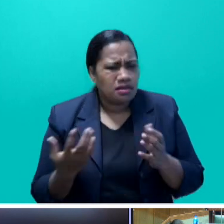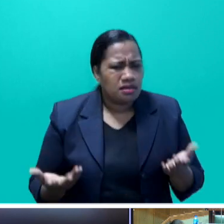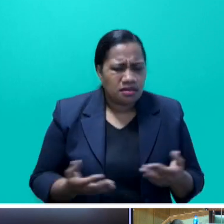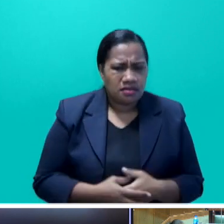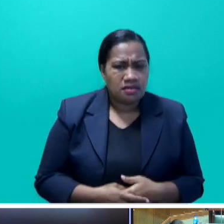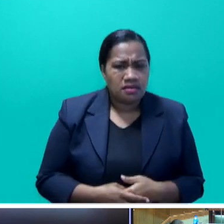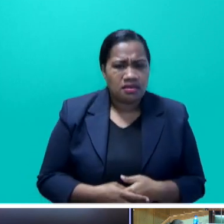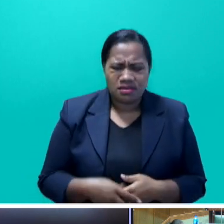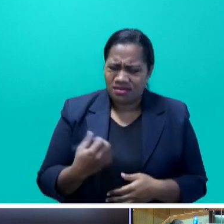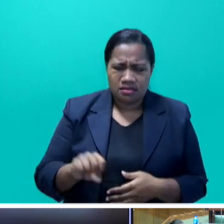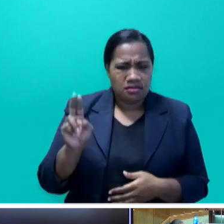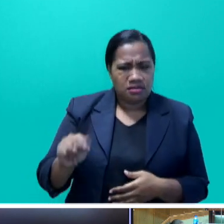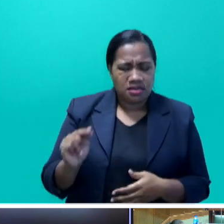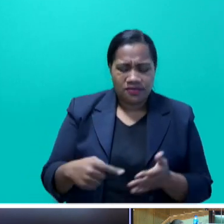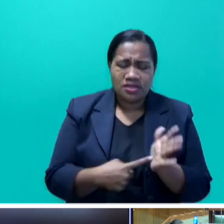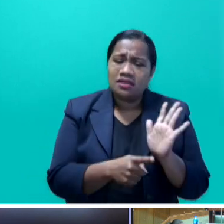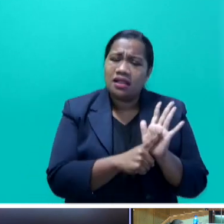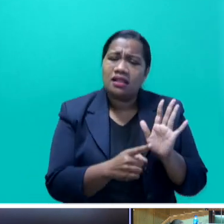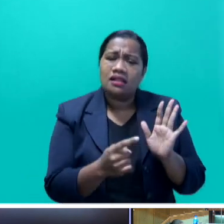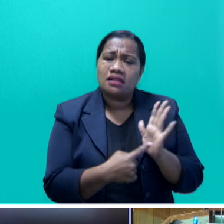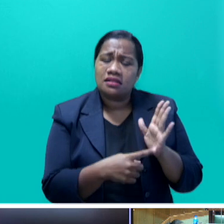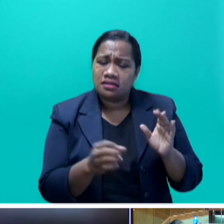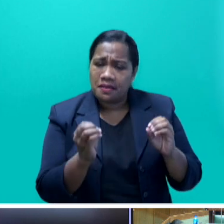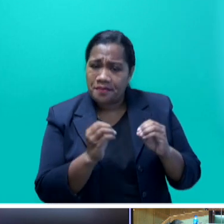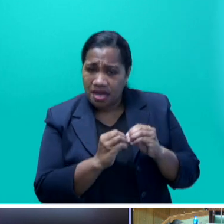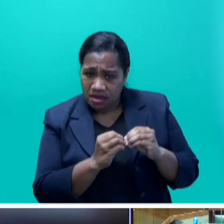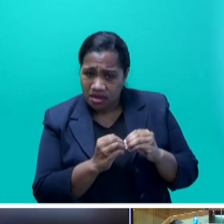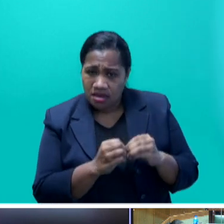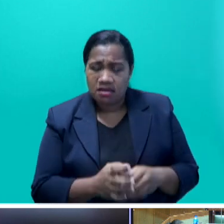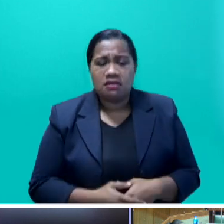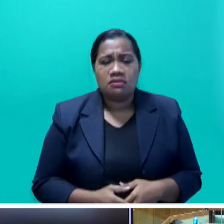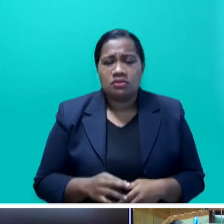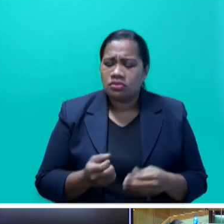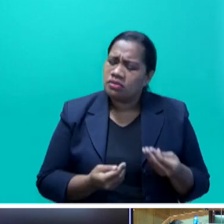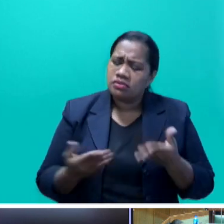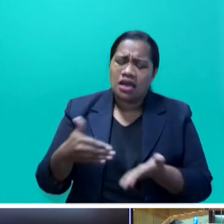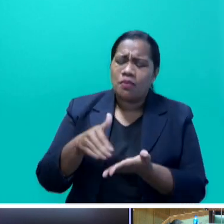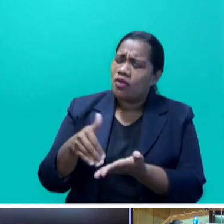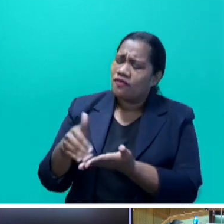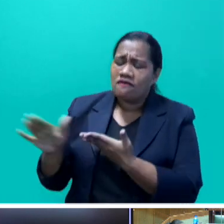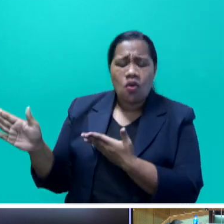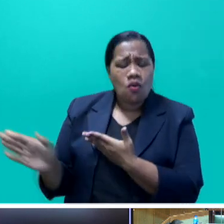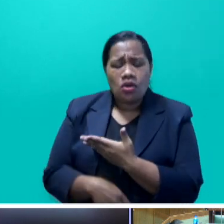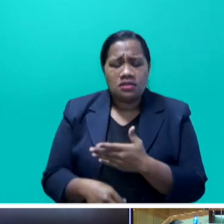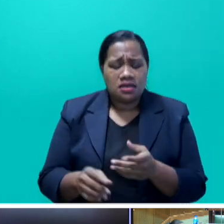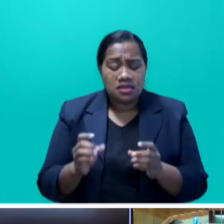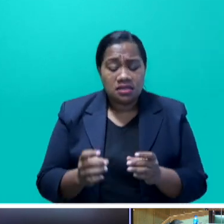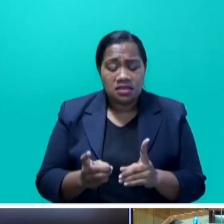There is no need for the TLTB to weigh in to grant approval for every development-related decision,